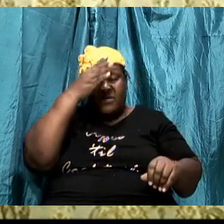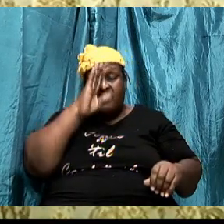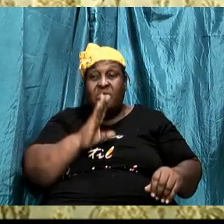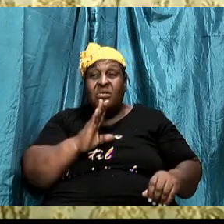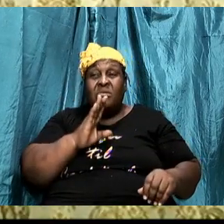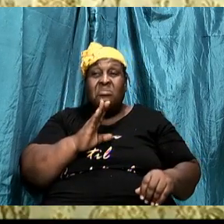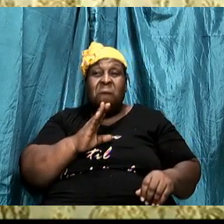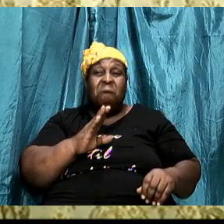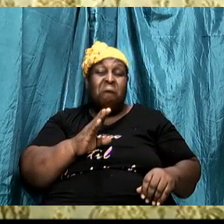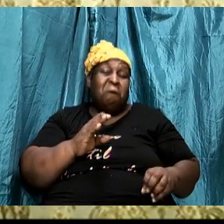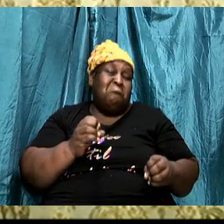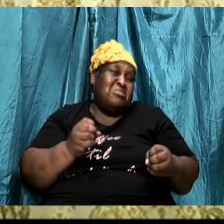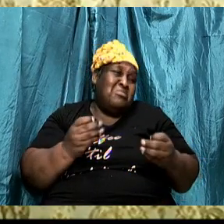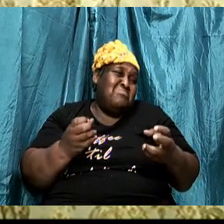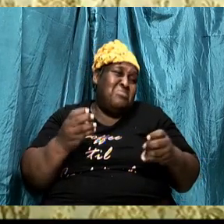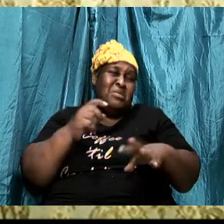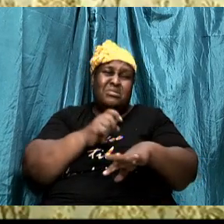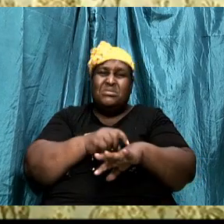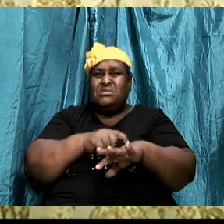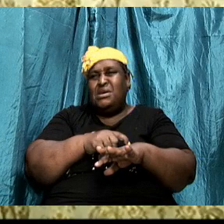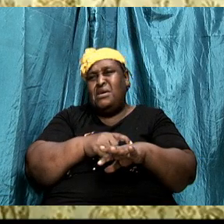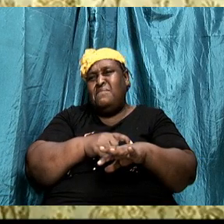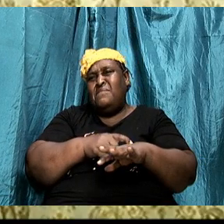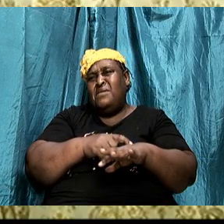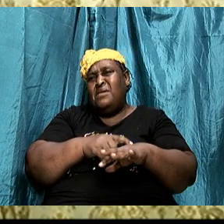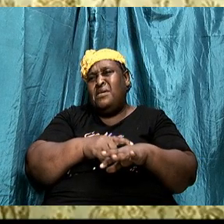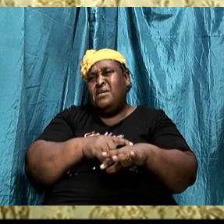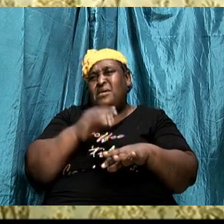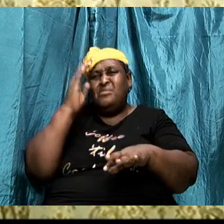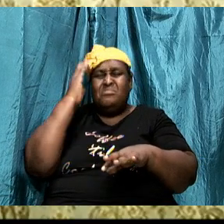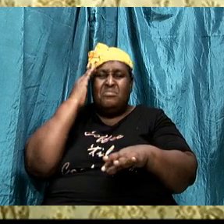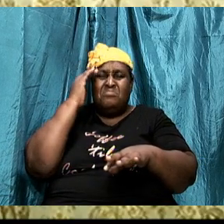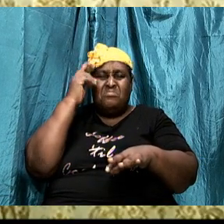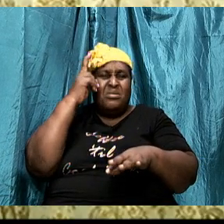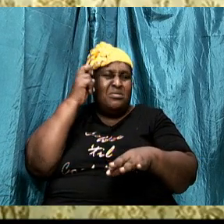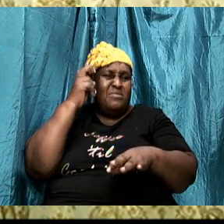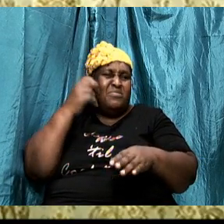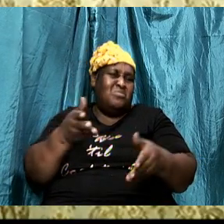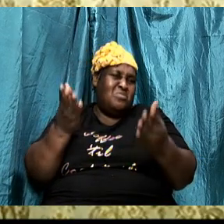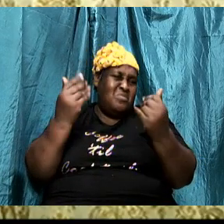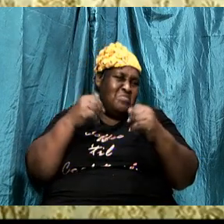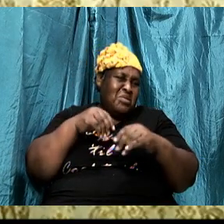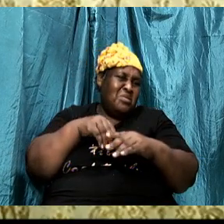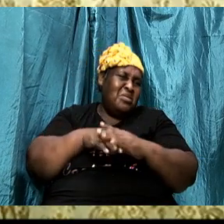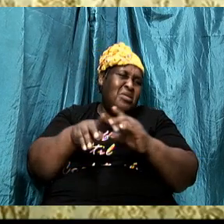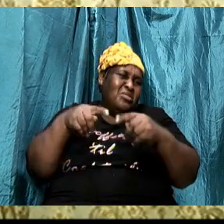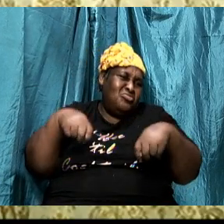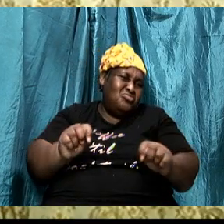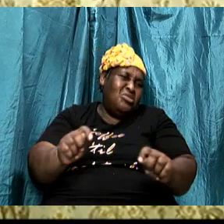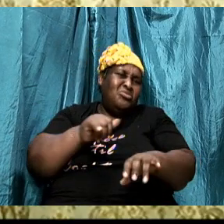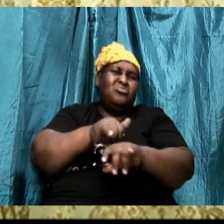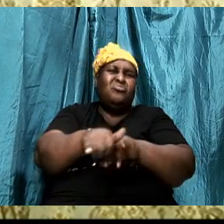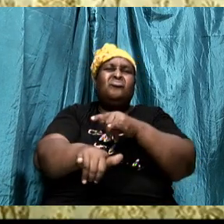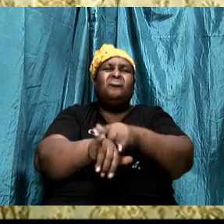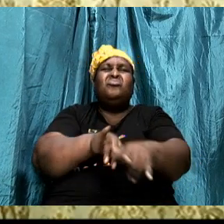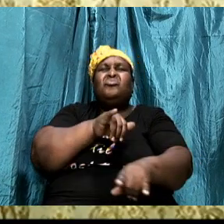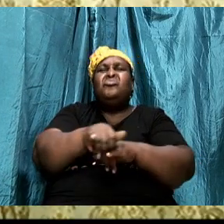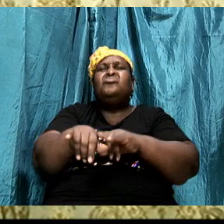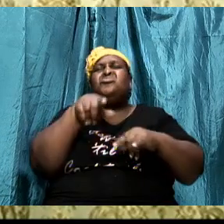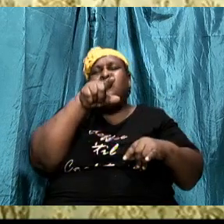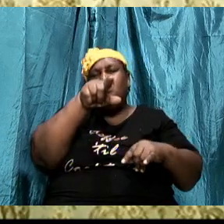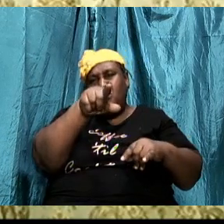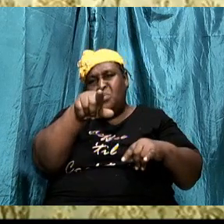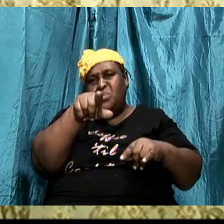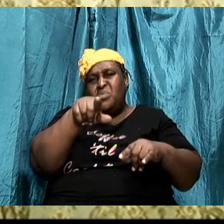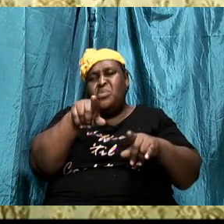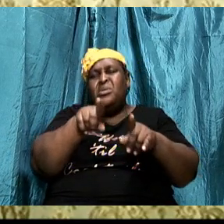adversary will come in and he will try to trip you up. And as people of God, we must be aware that